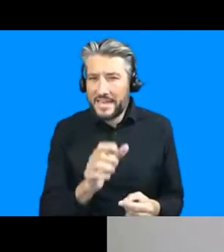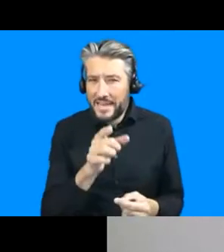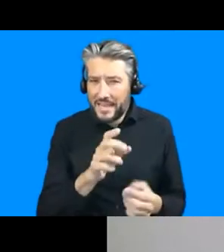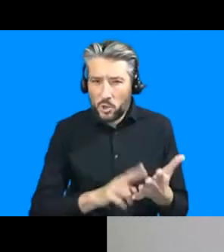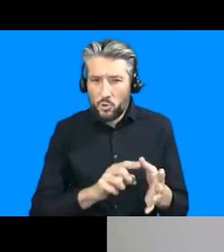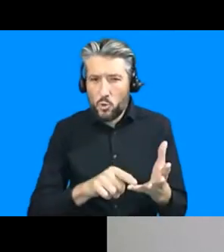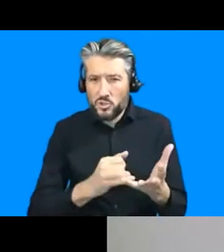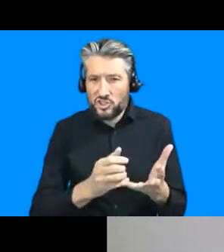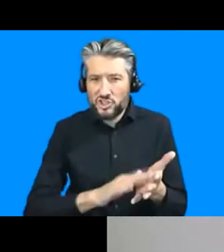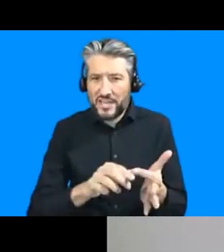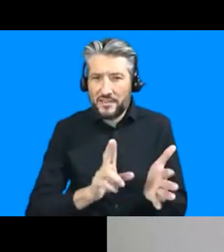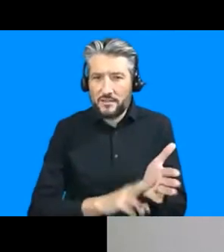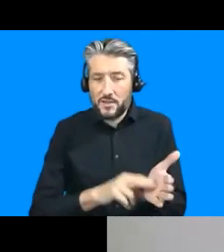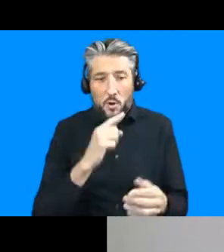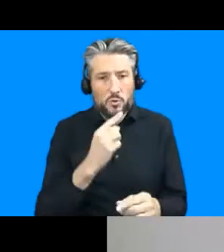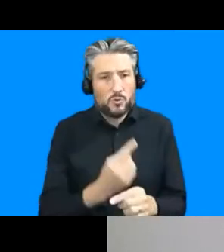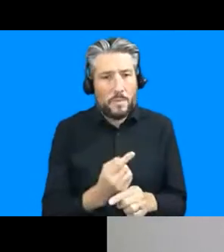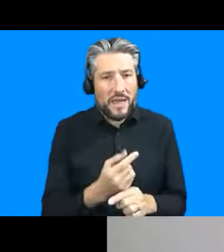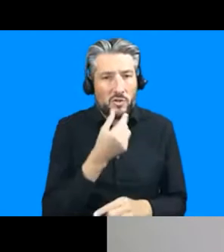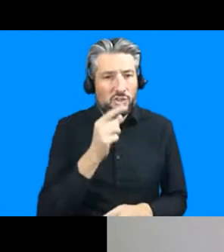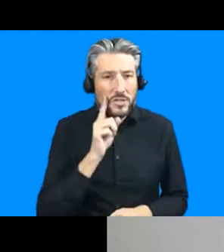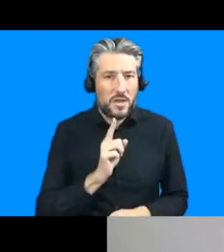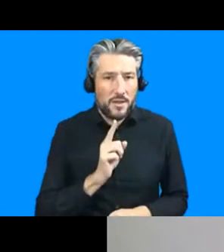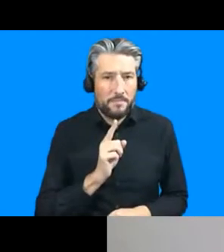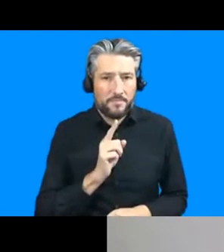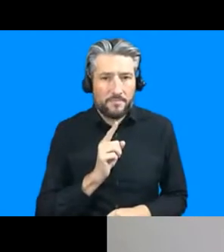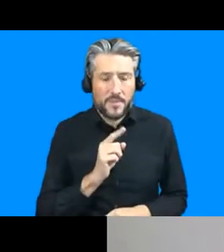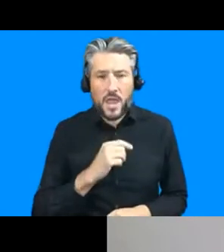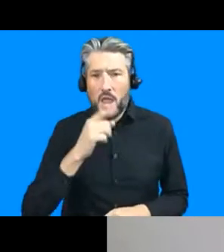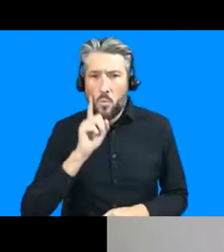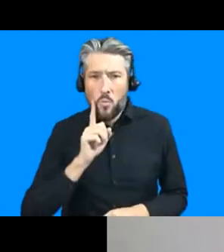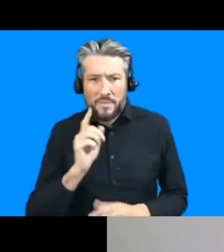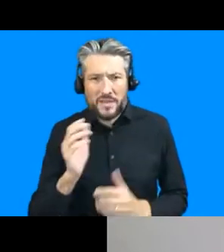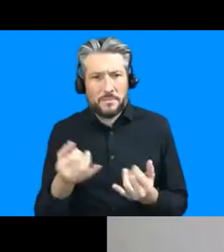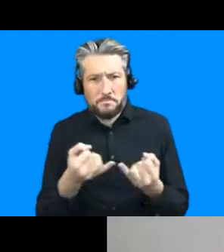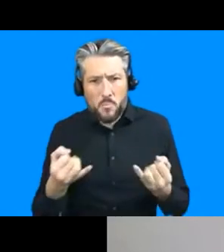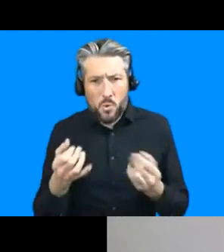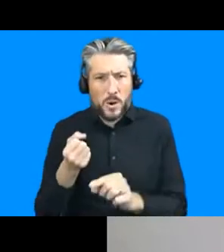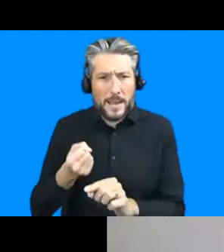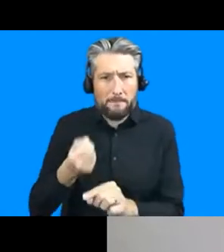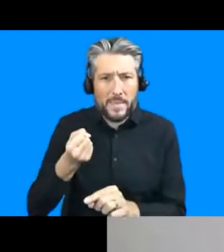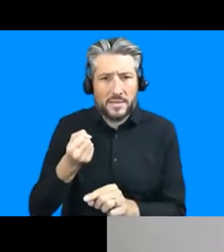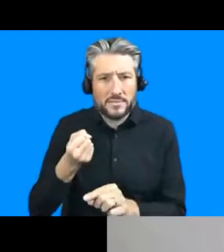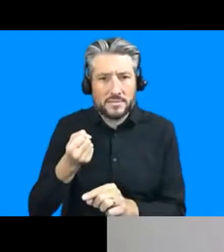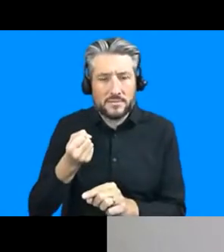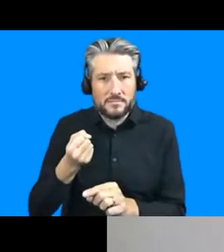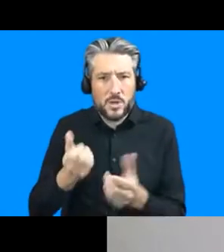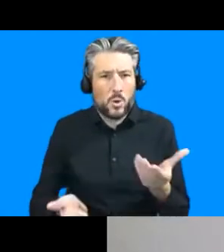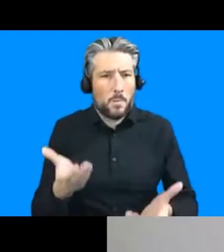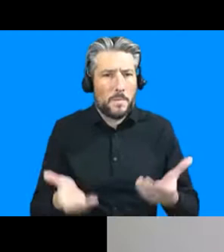dimensions on what acts if women are impacted differently than men um in the context of